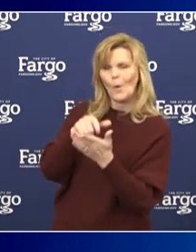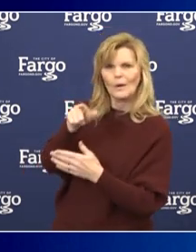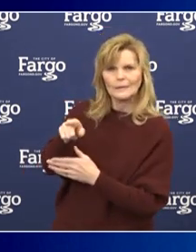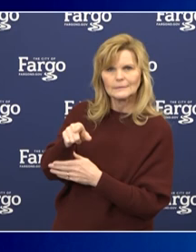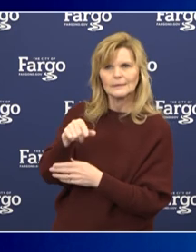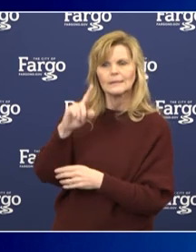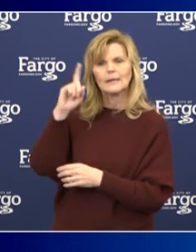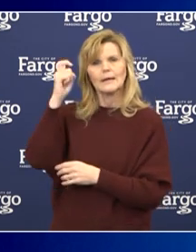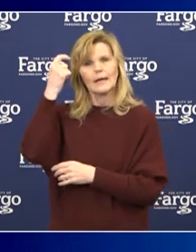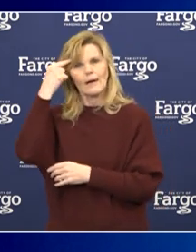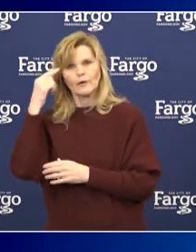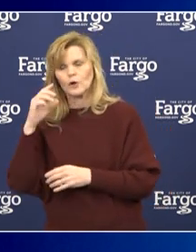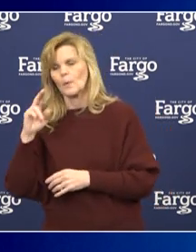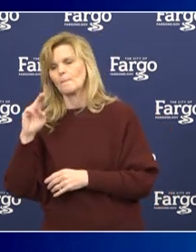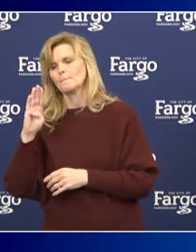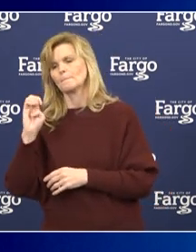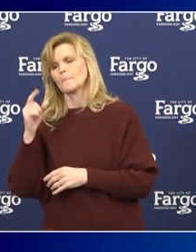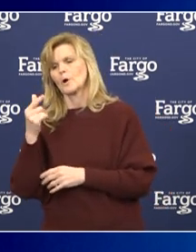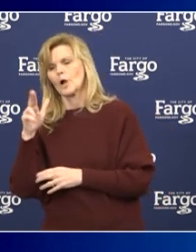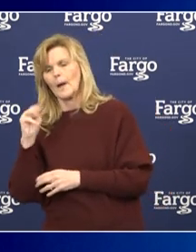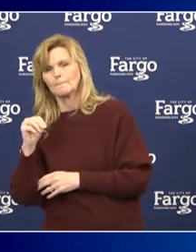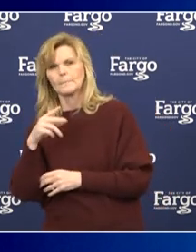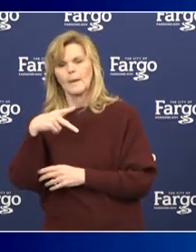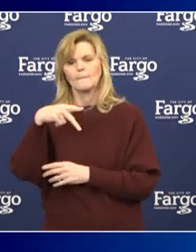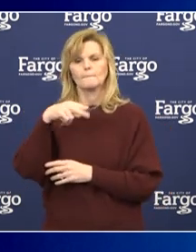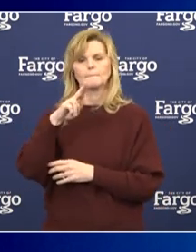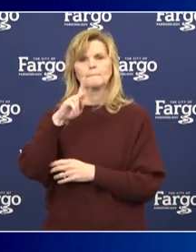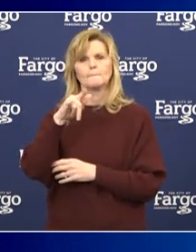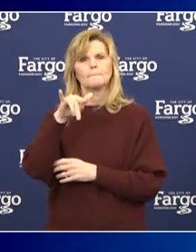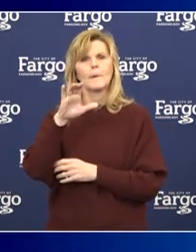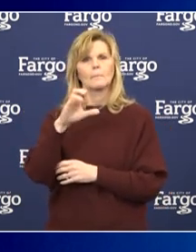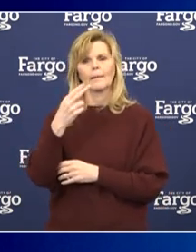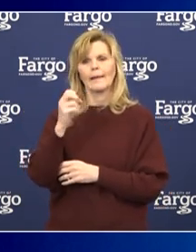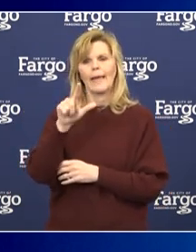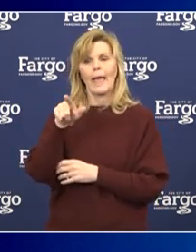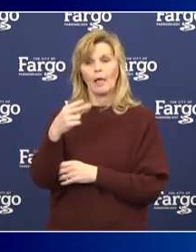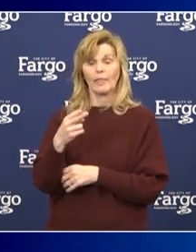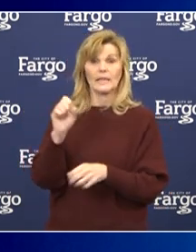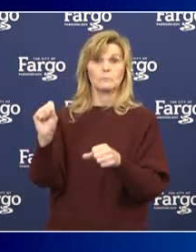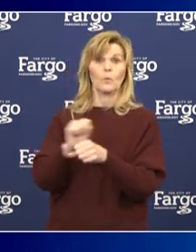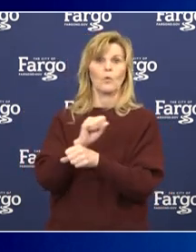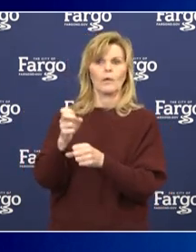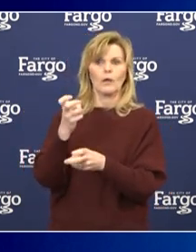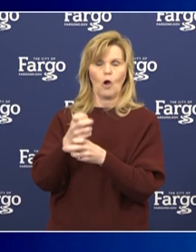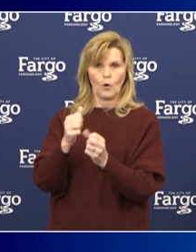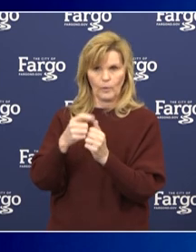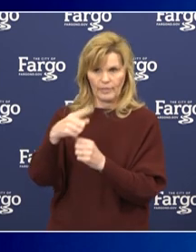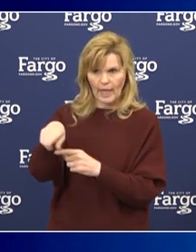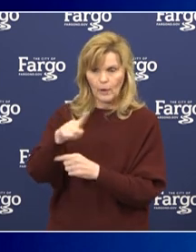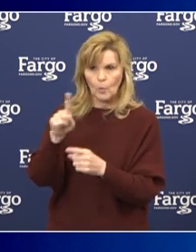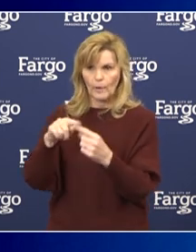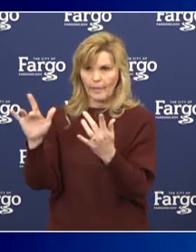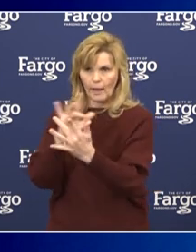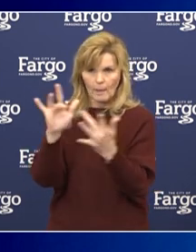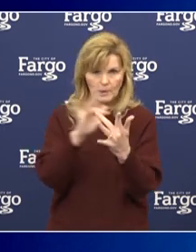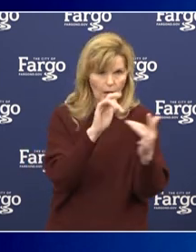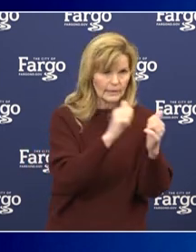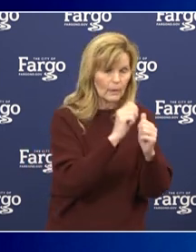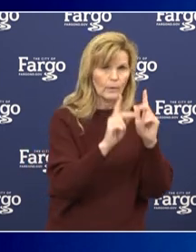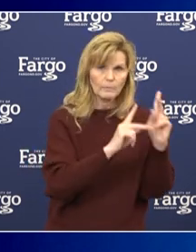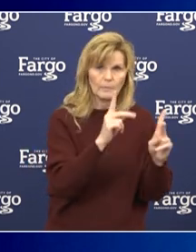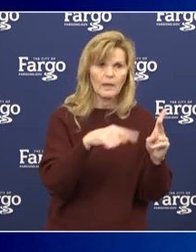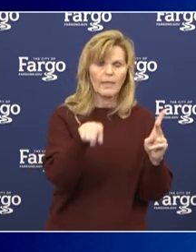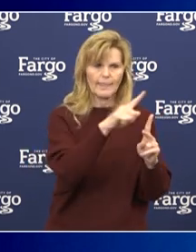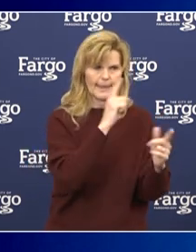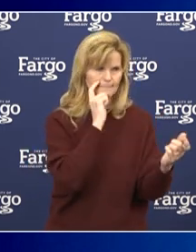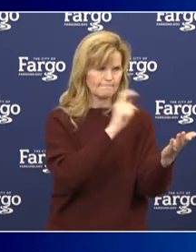Governor Burgum and public health has been working very hard on that, so once they come in contact with people, they're able